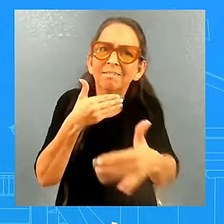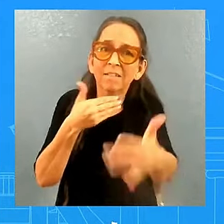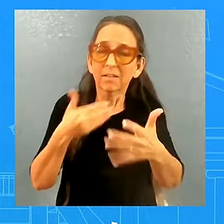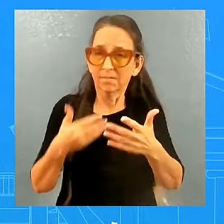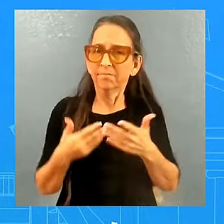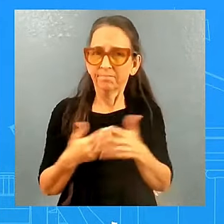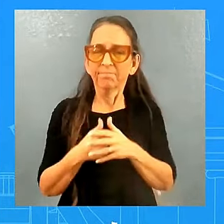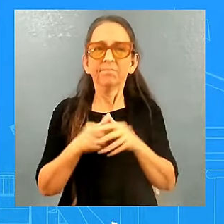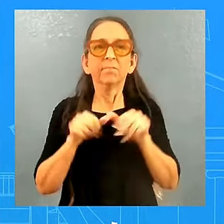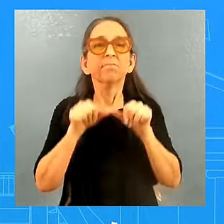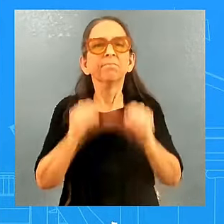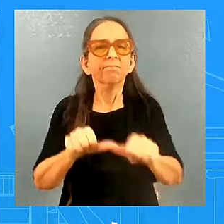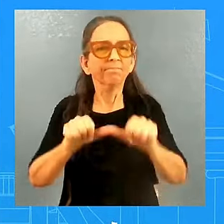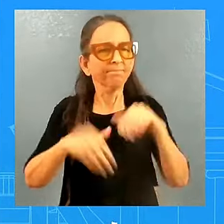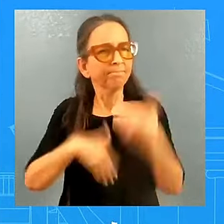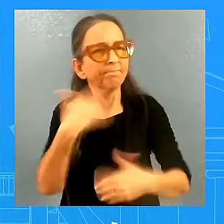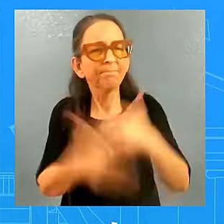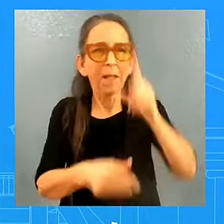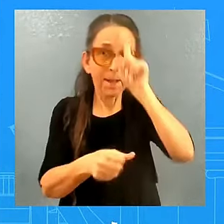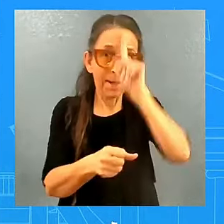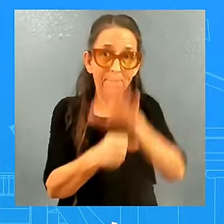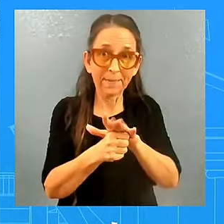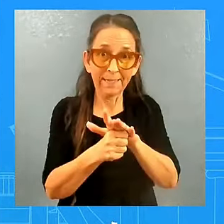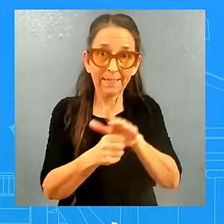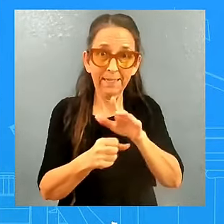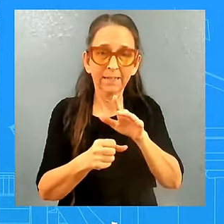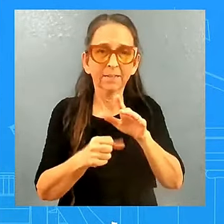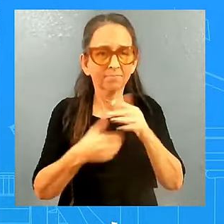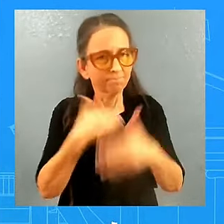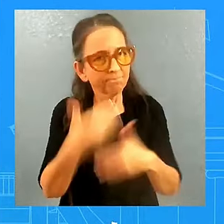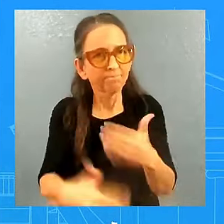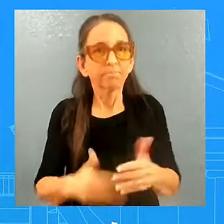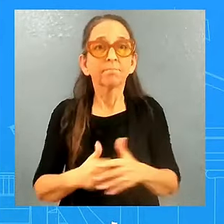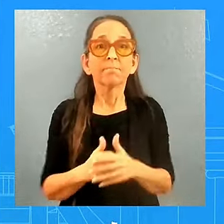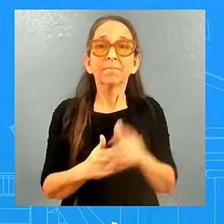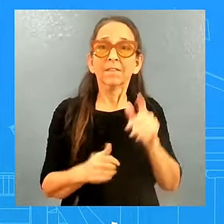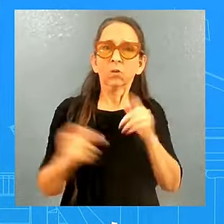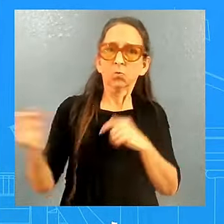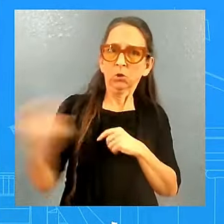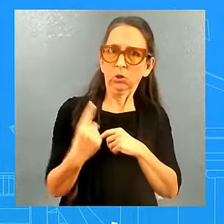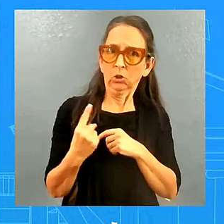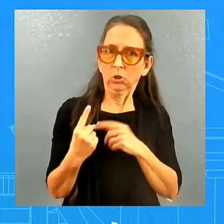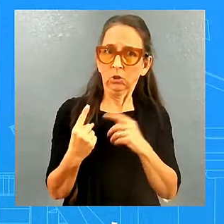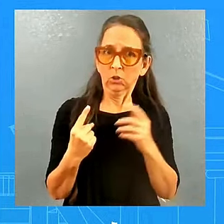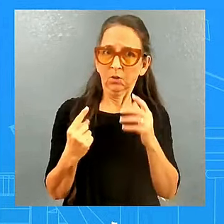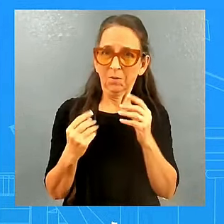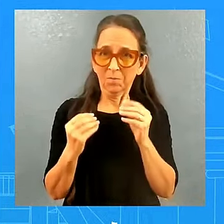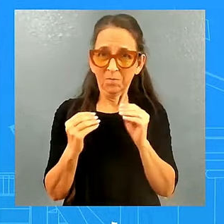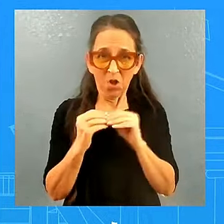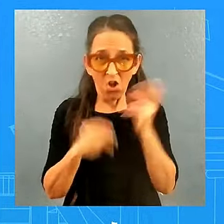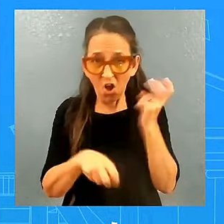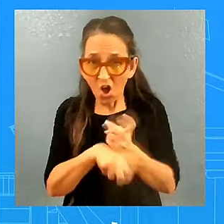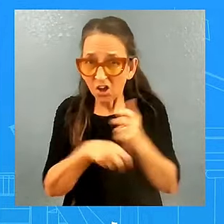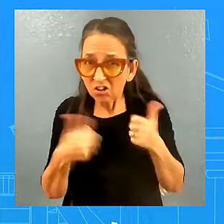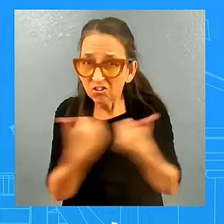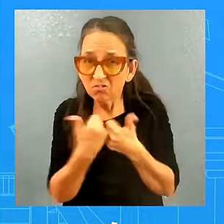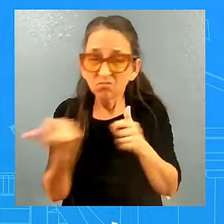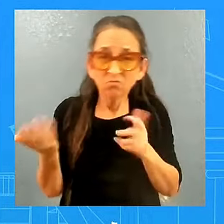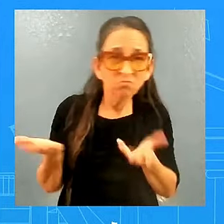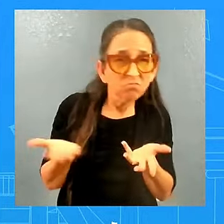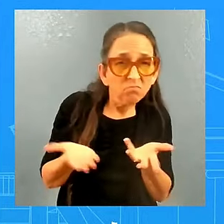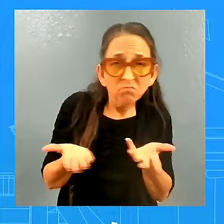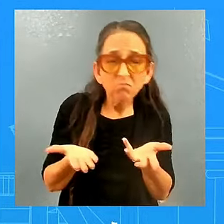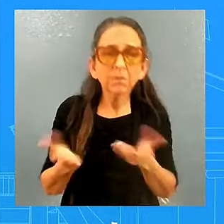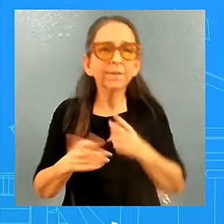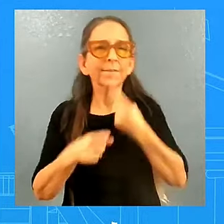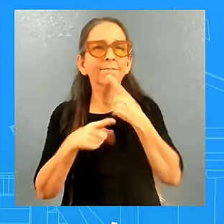to be a commitment. this make it harder, though? You know, it's asking for speculation. I'm not going to speculate. All I can speak to is what